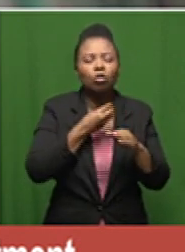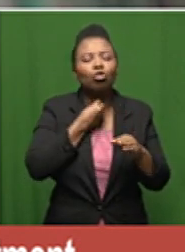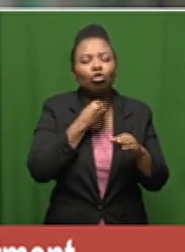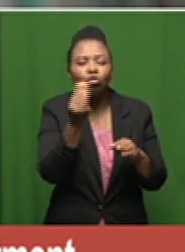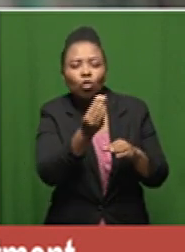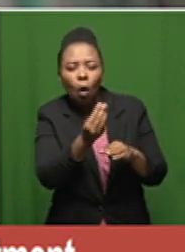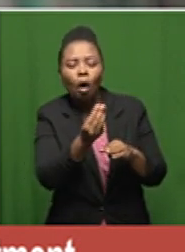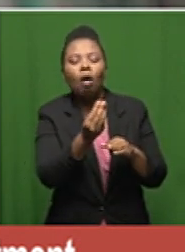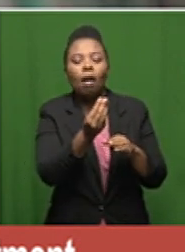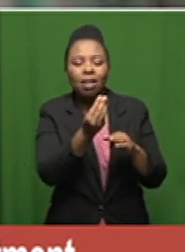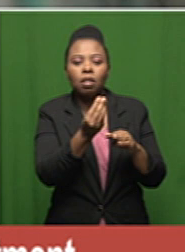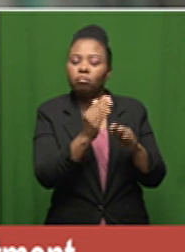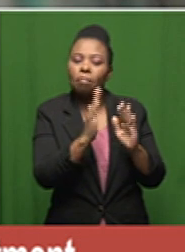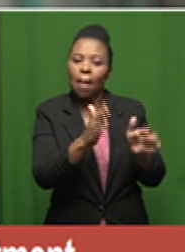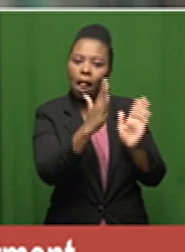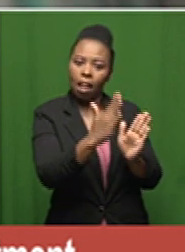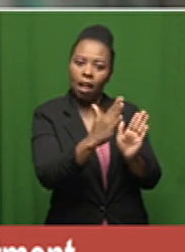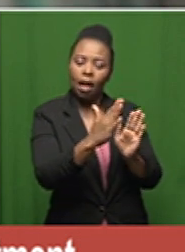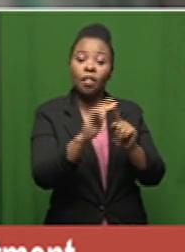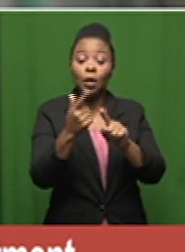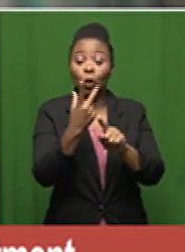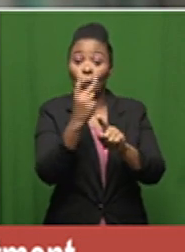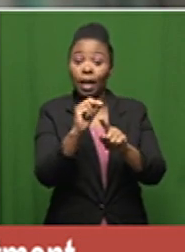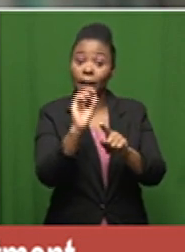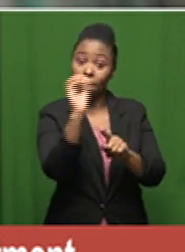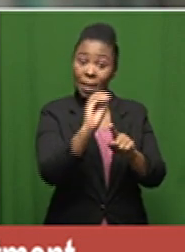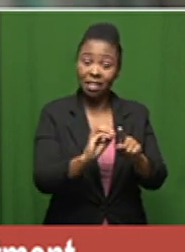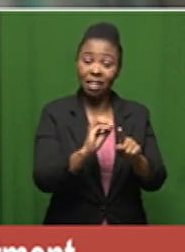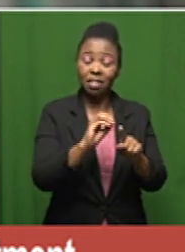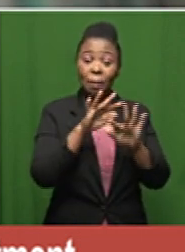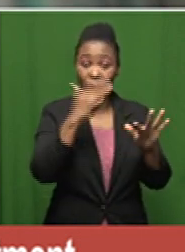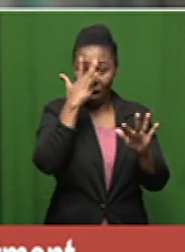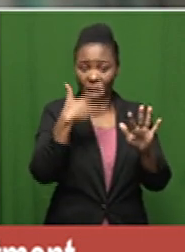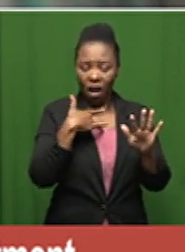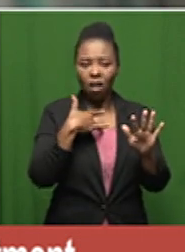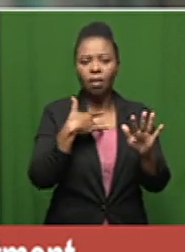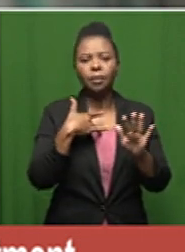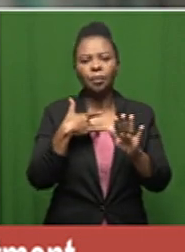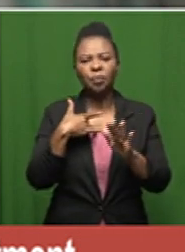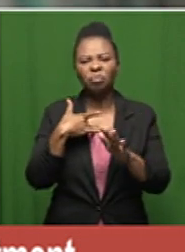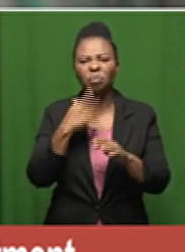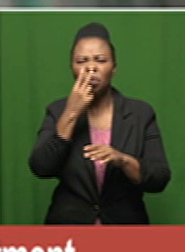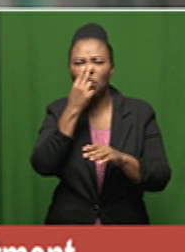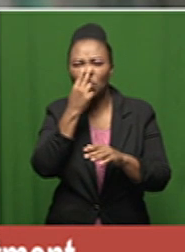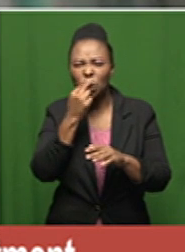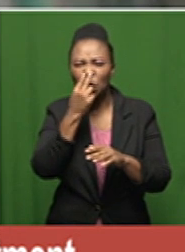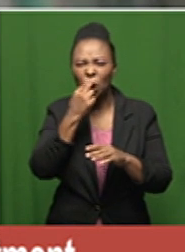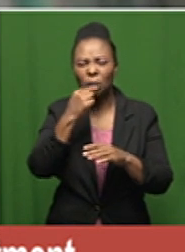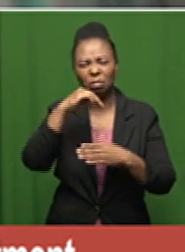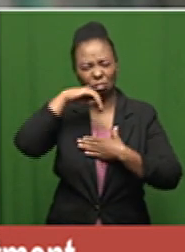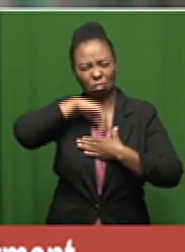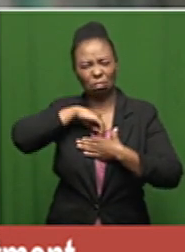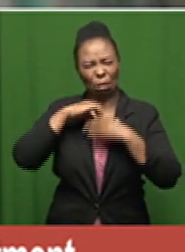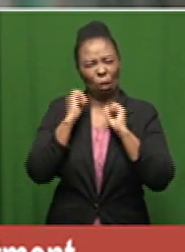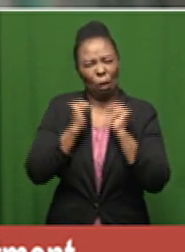and that's as far as they go about 20 percent of the patients go on to what we call a pneumonic phase a phase in